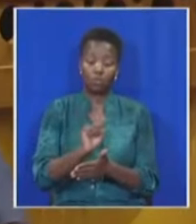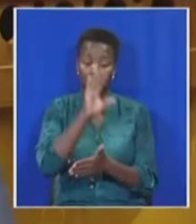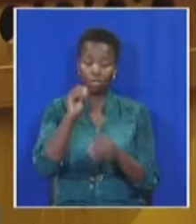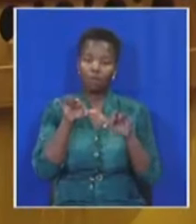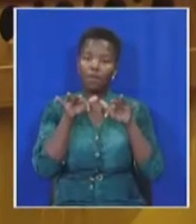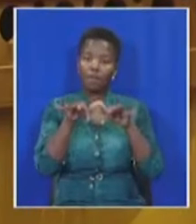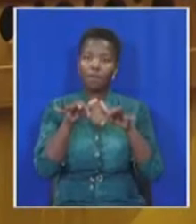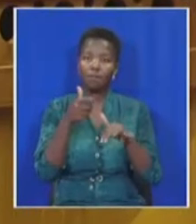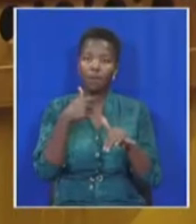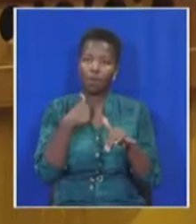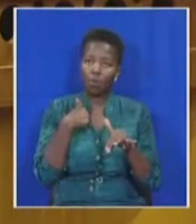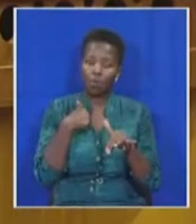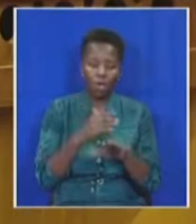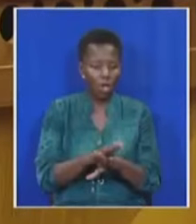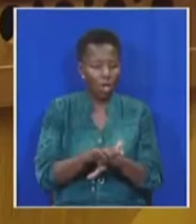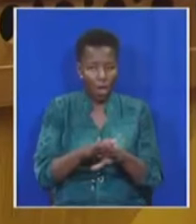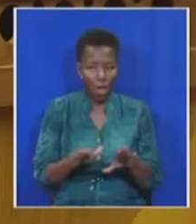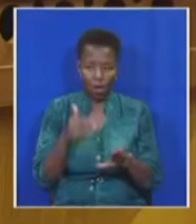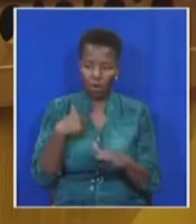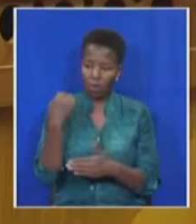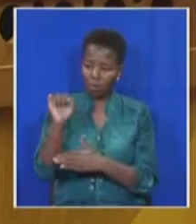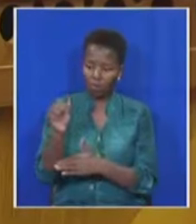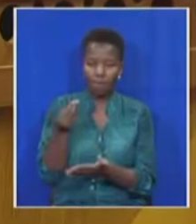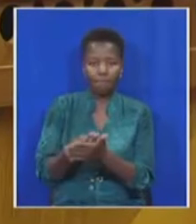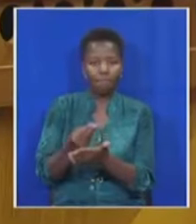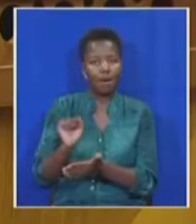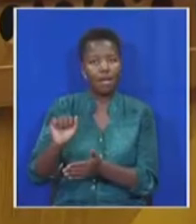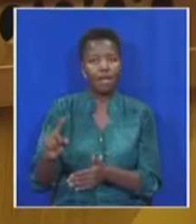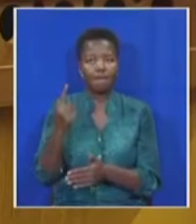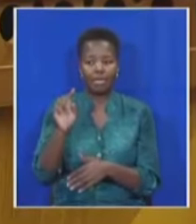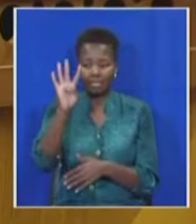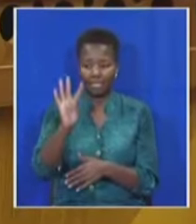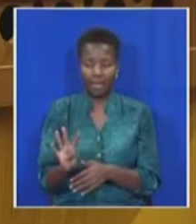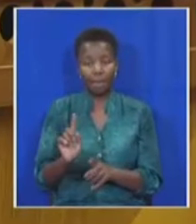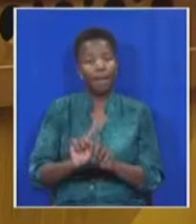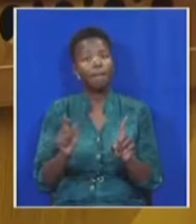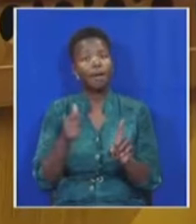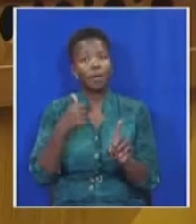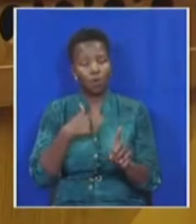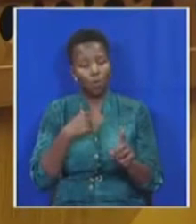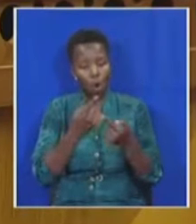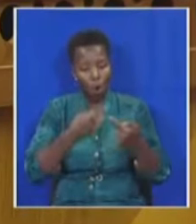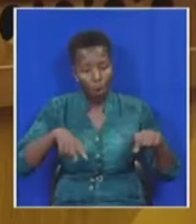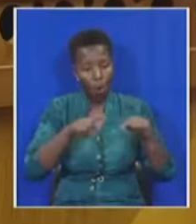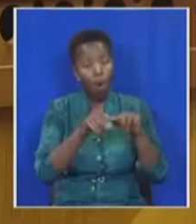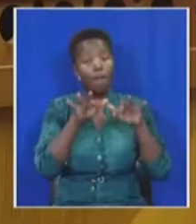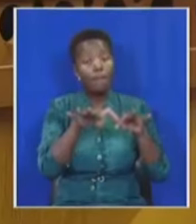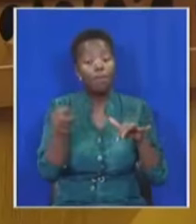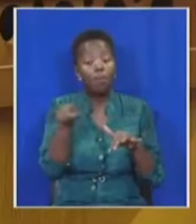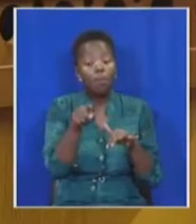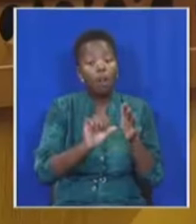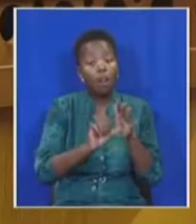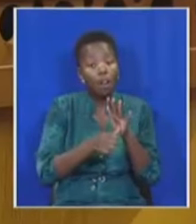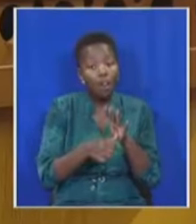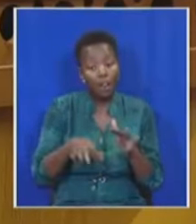Kizpaka Sifuni mpelea bantubonke ngomitla gawani bahole baitoli maliyabi pelele